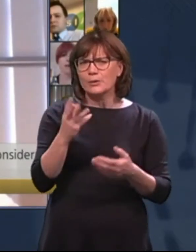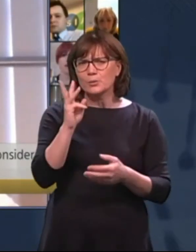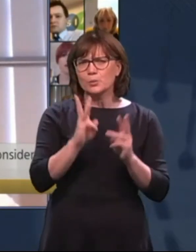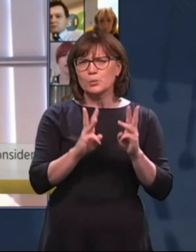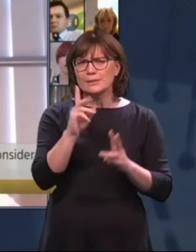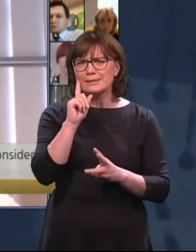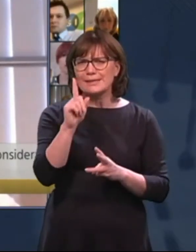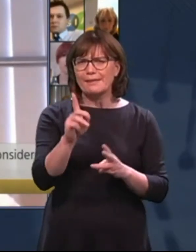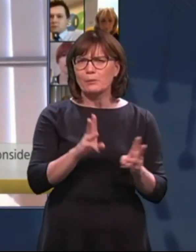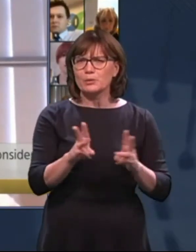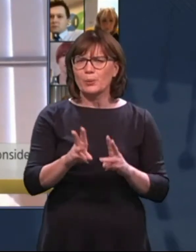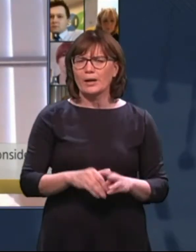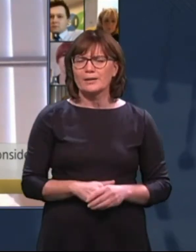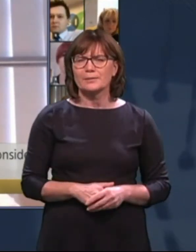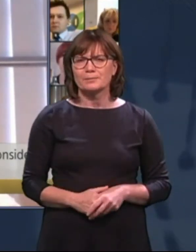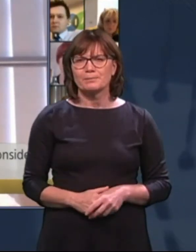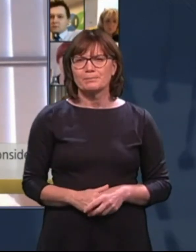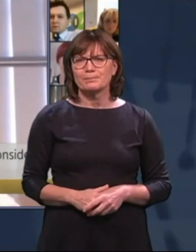working.